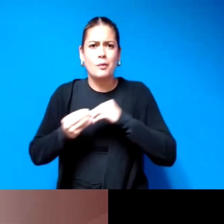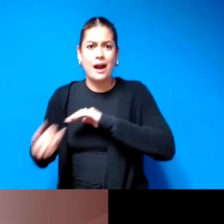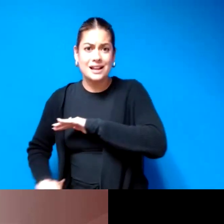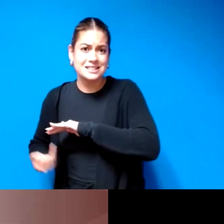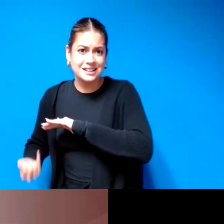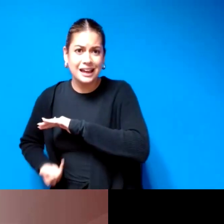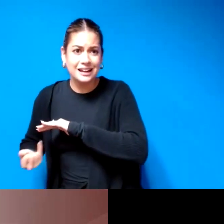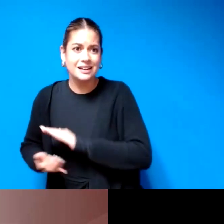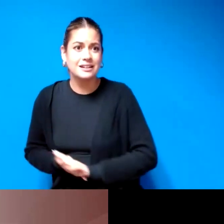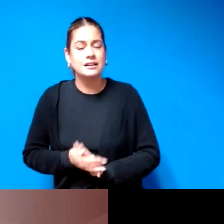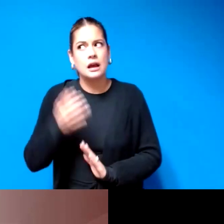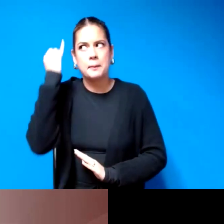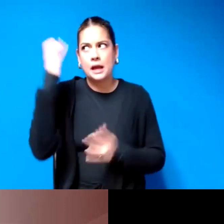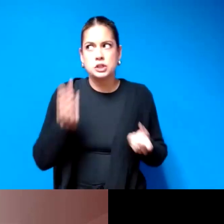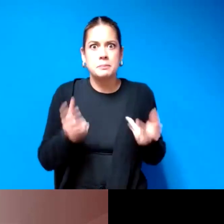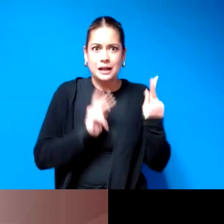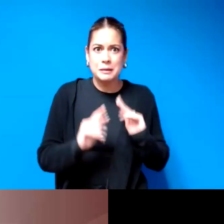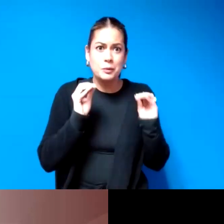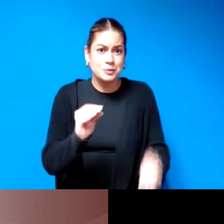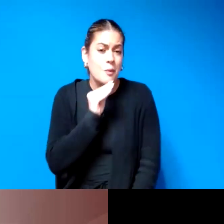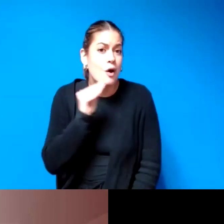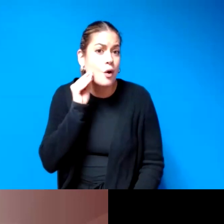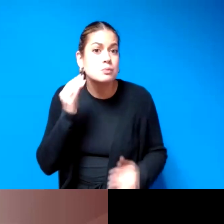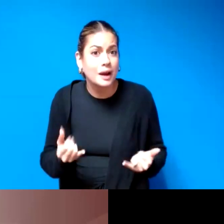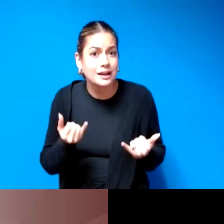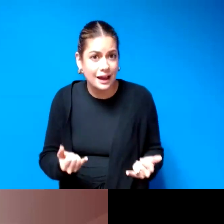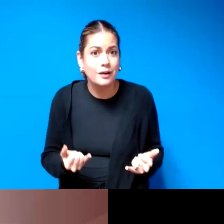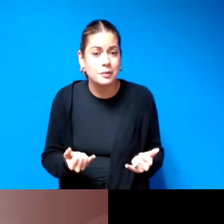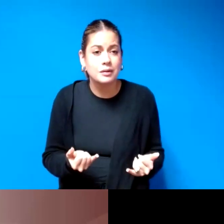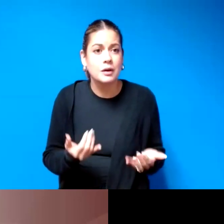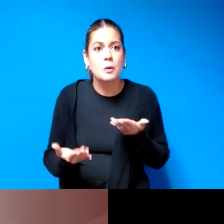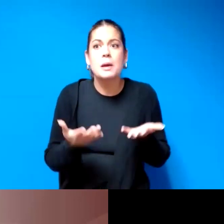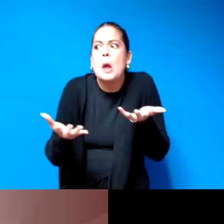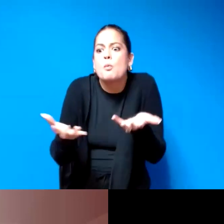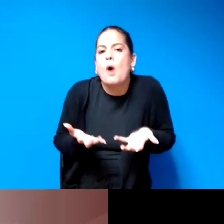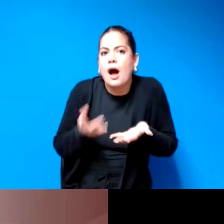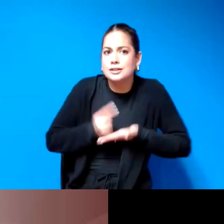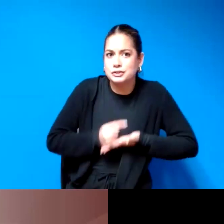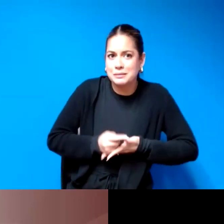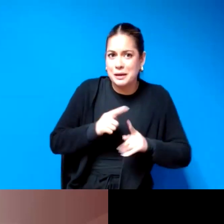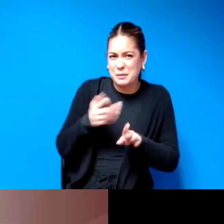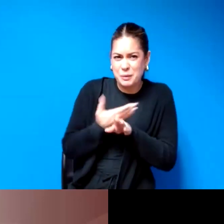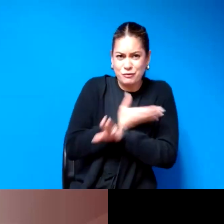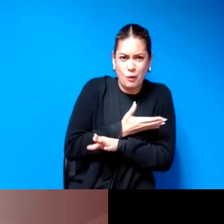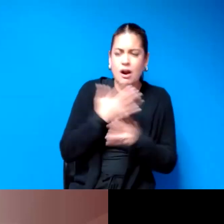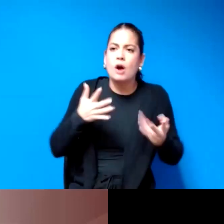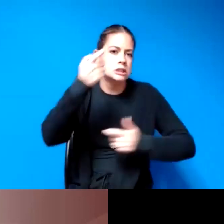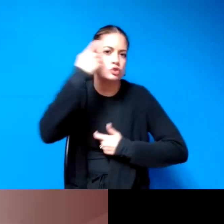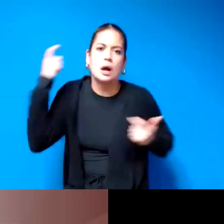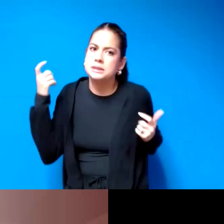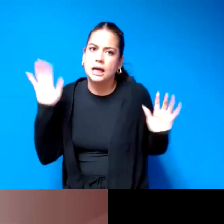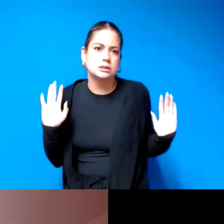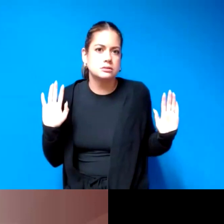people who are unhoused right now who may be may be open to mental health treatment if they hadn't previously been scarred and